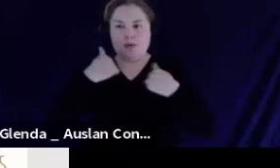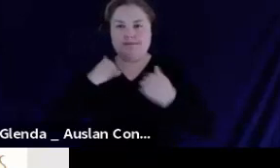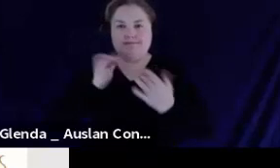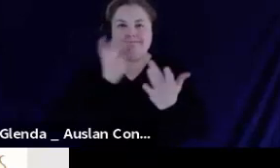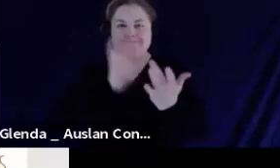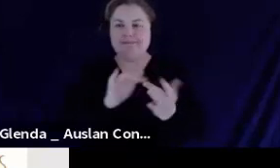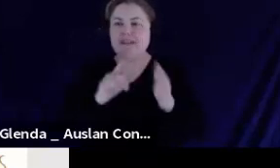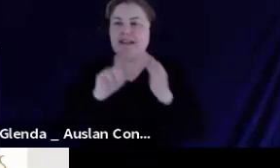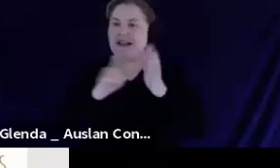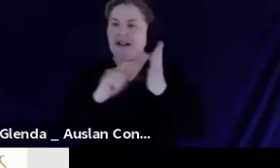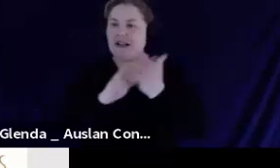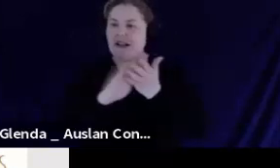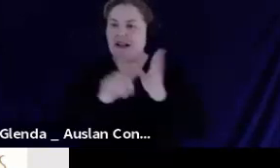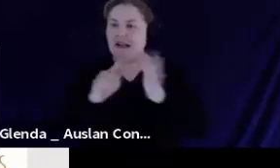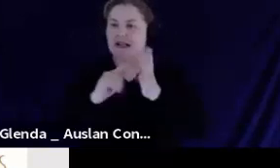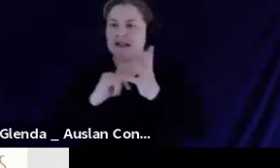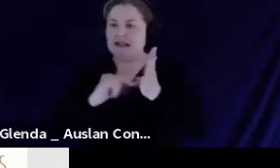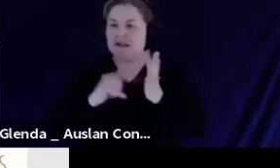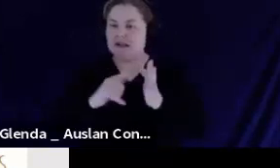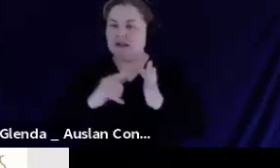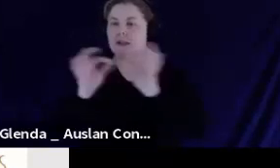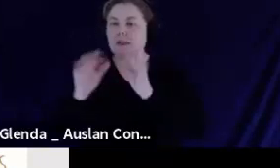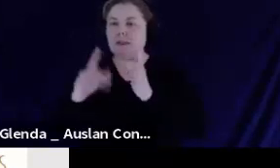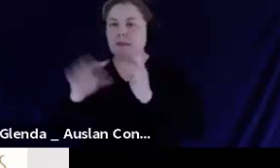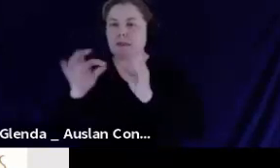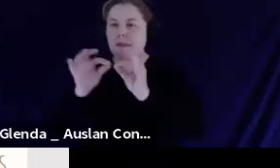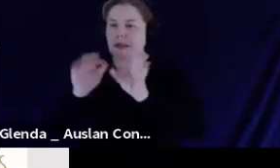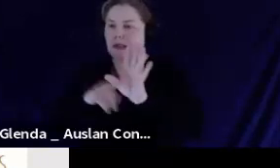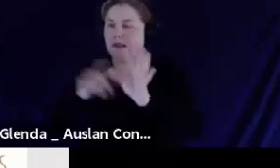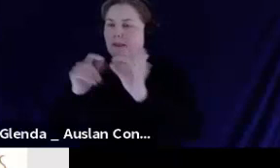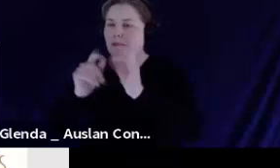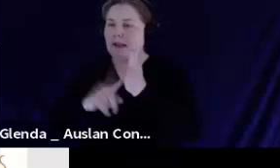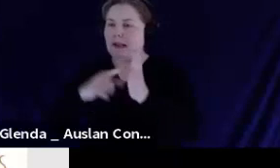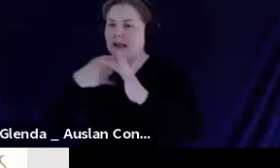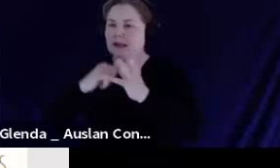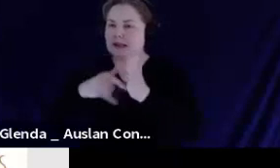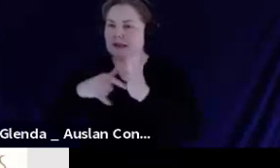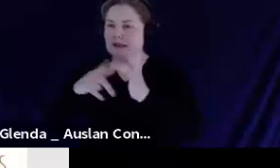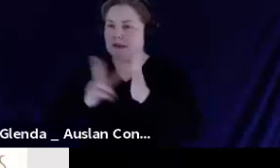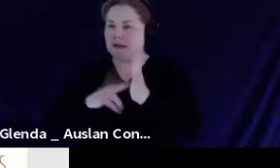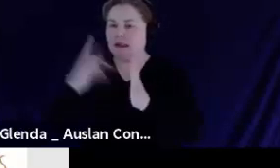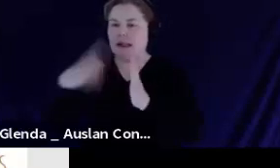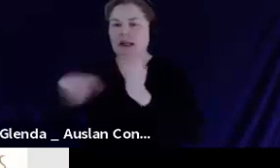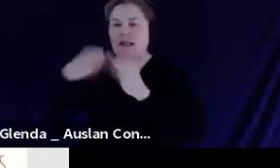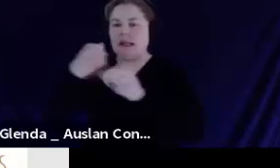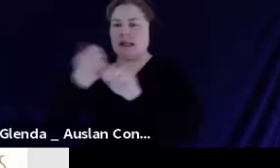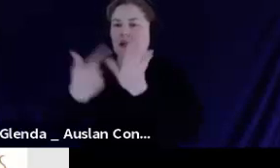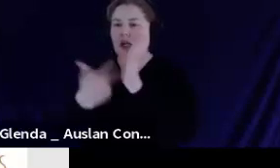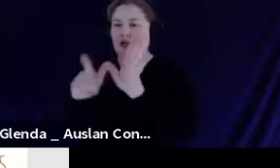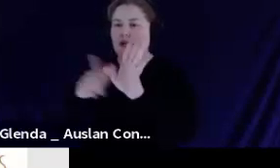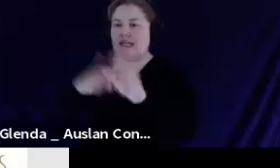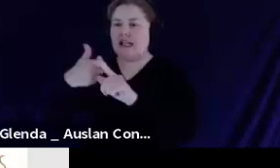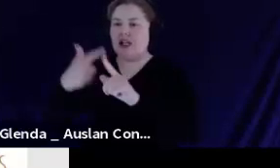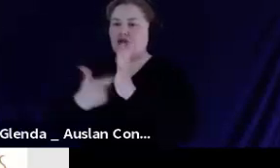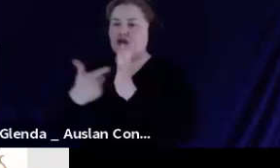Gary Kerridge and Bobbi Blackson and asked them to share their knowledge and experience with us. Before I ask Gary to